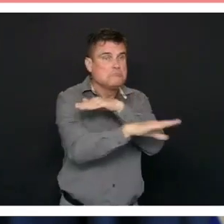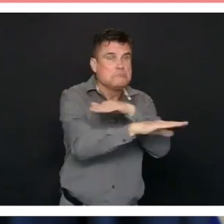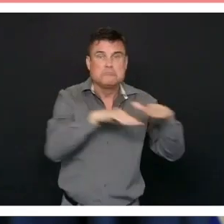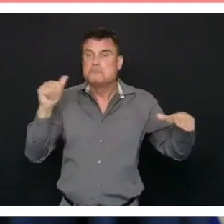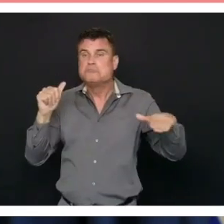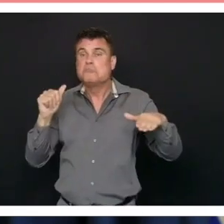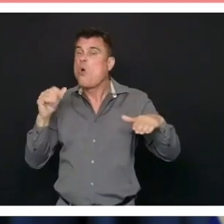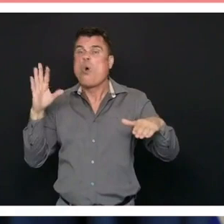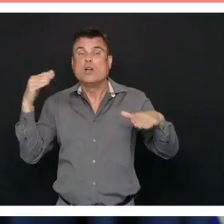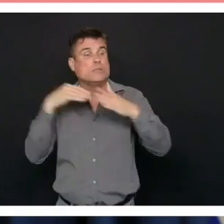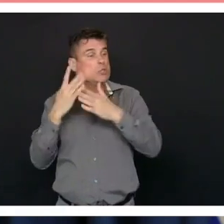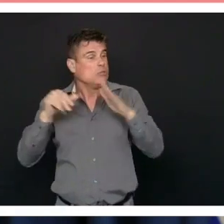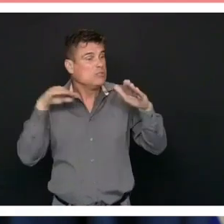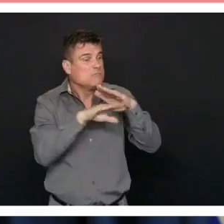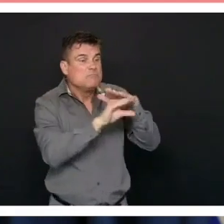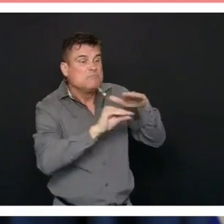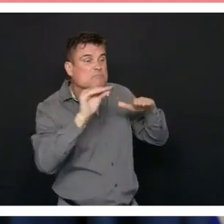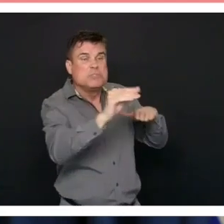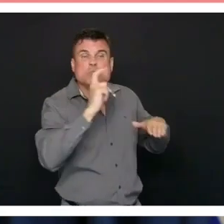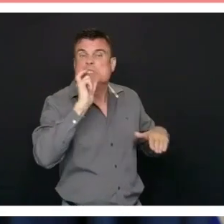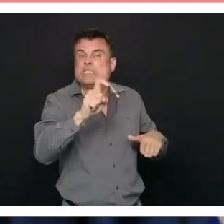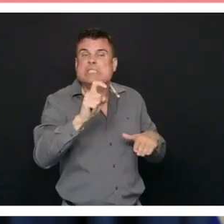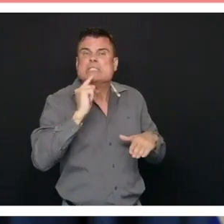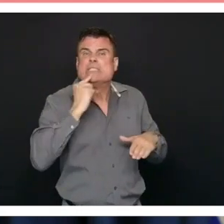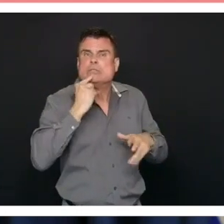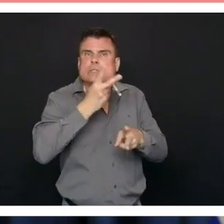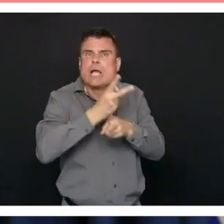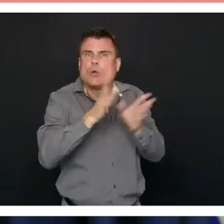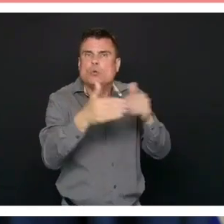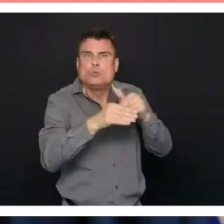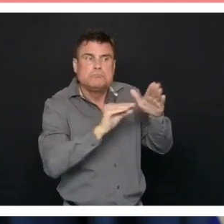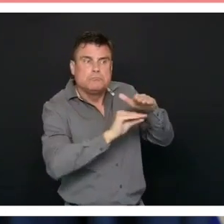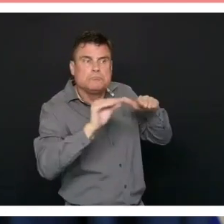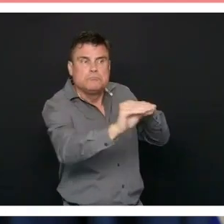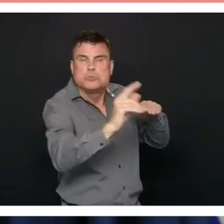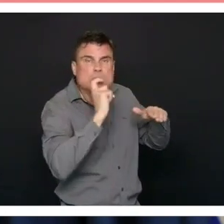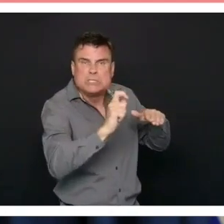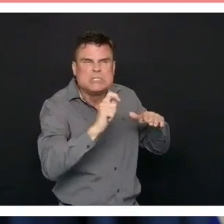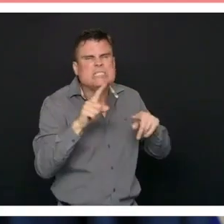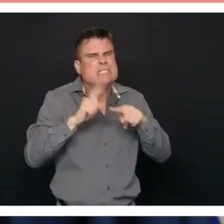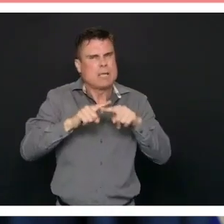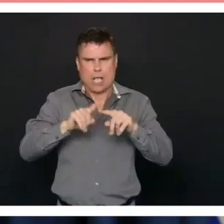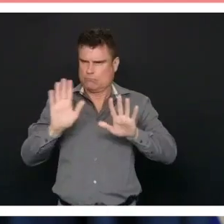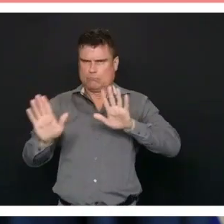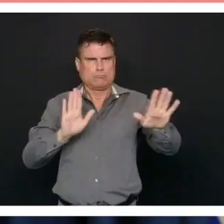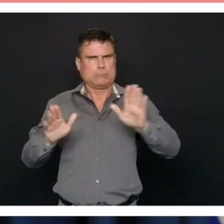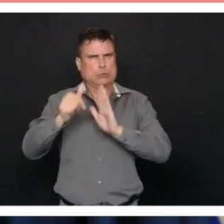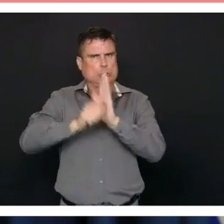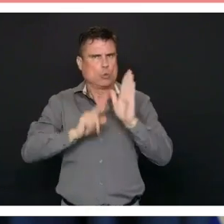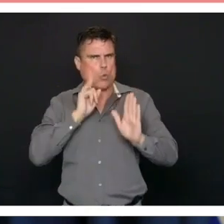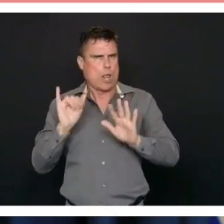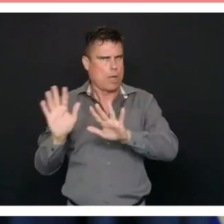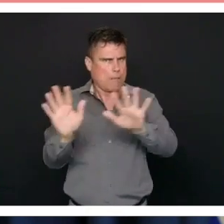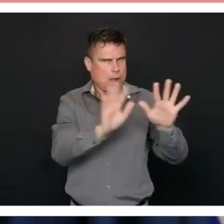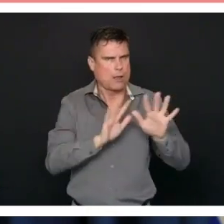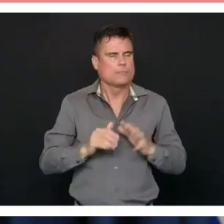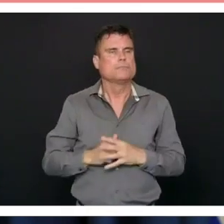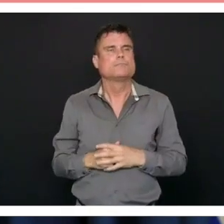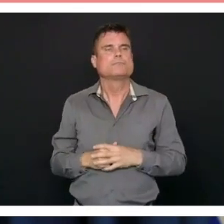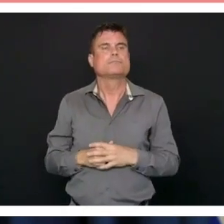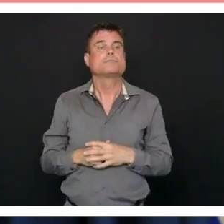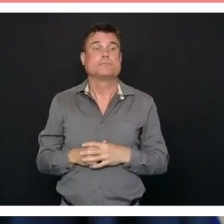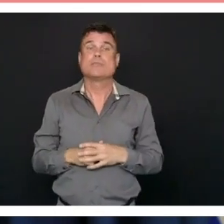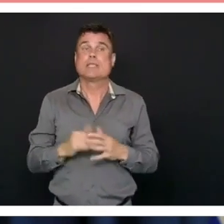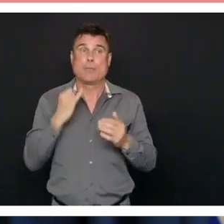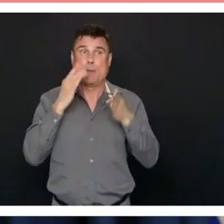in different parts of the province, it may mean transporting somebody for surgery to a different area. And then as we go into the